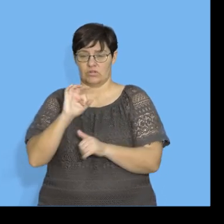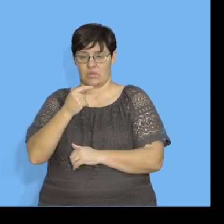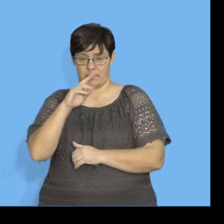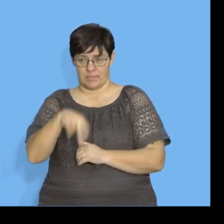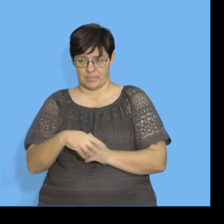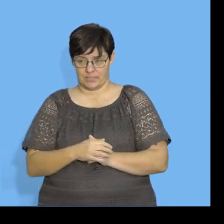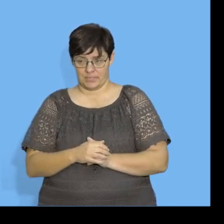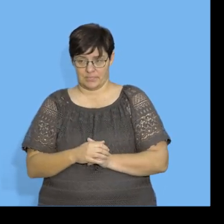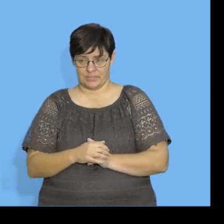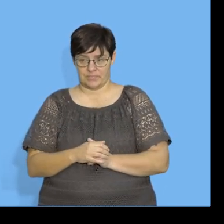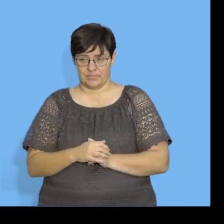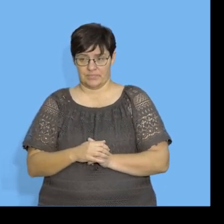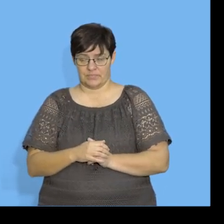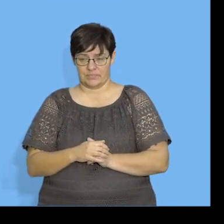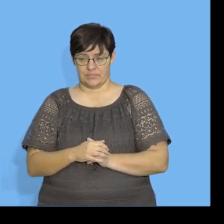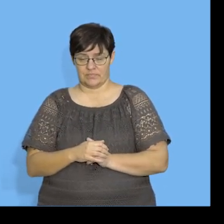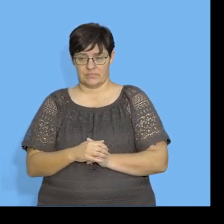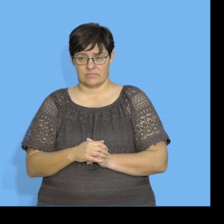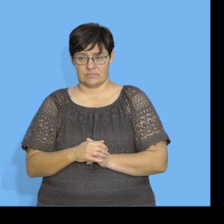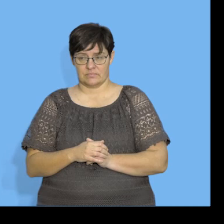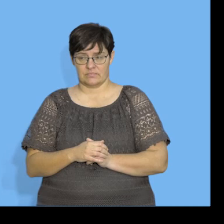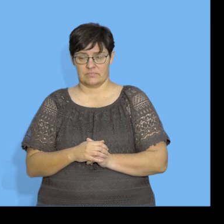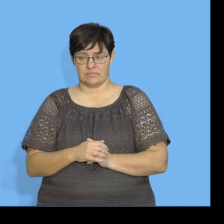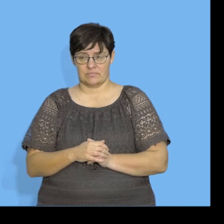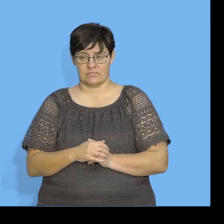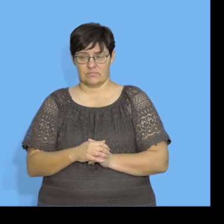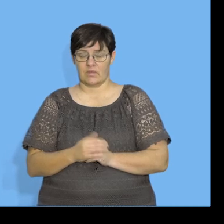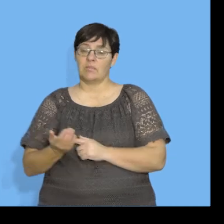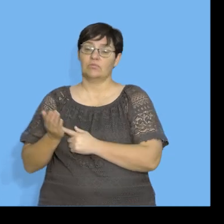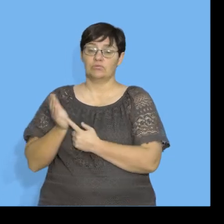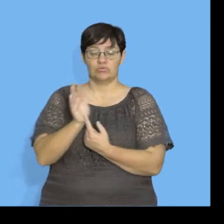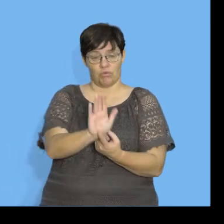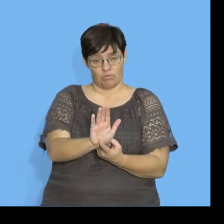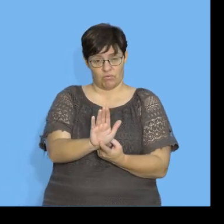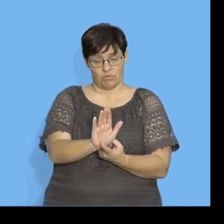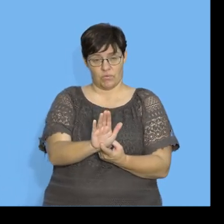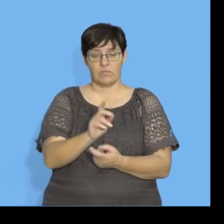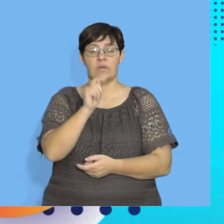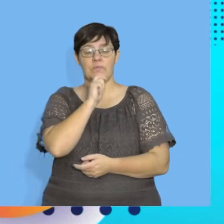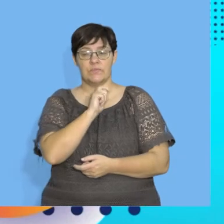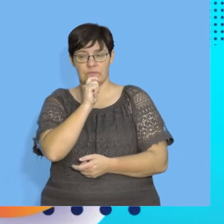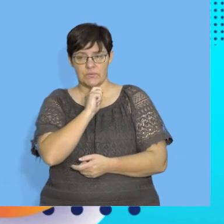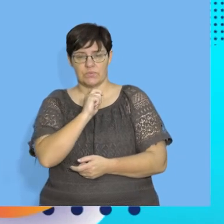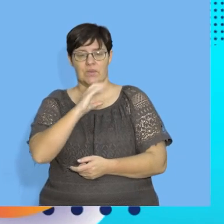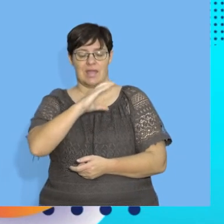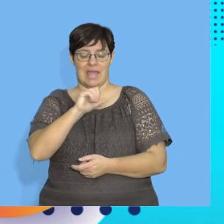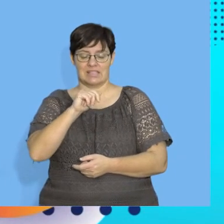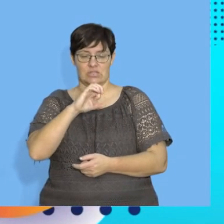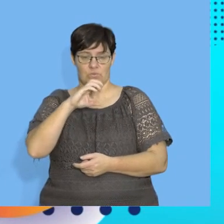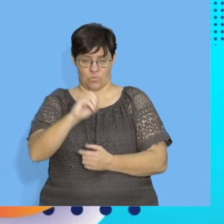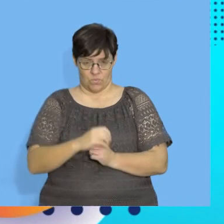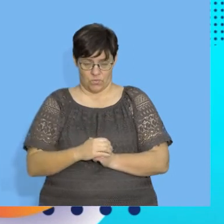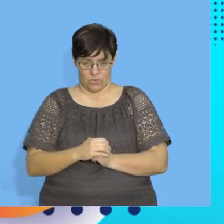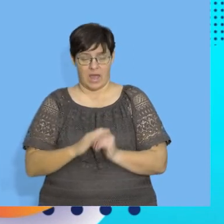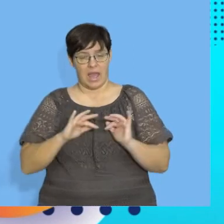to calculate correlation, okay? I will demonstrate this using a